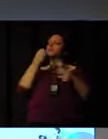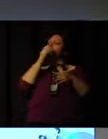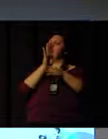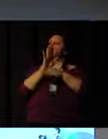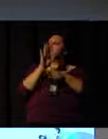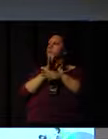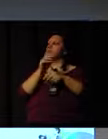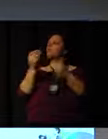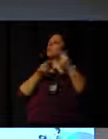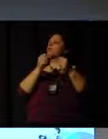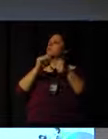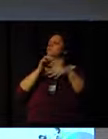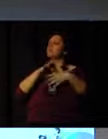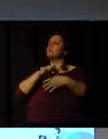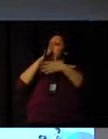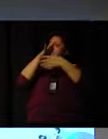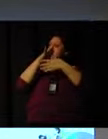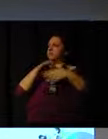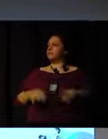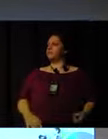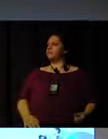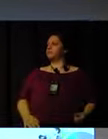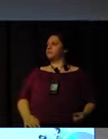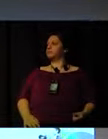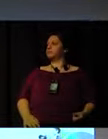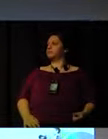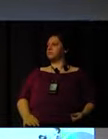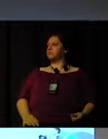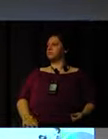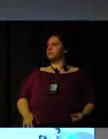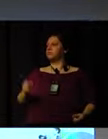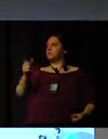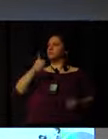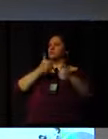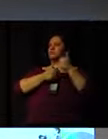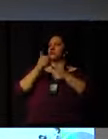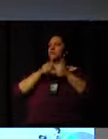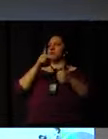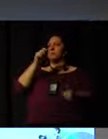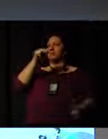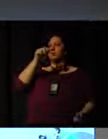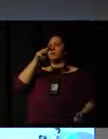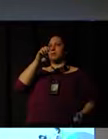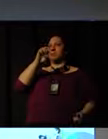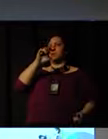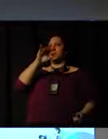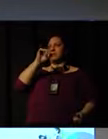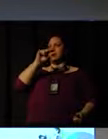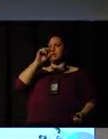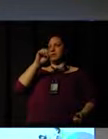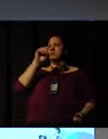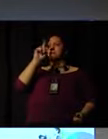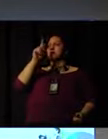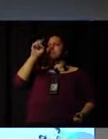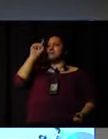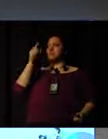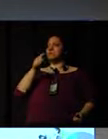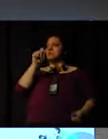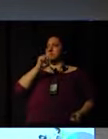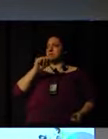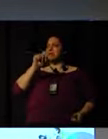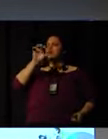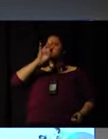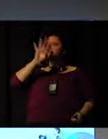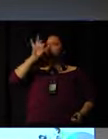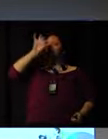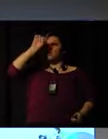to lead this situation? So they say that in Pan American Games in Rio de Janeiro, of the